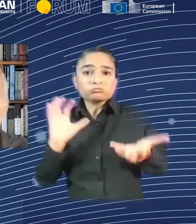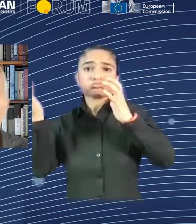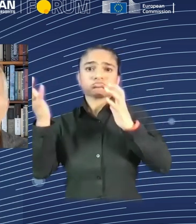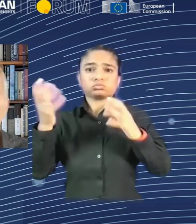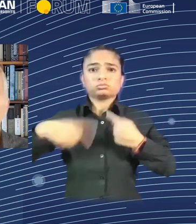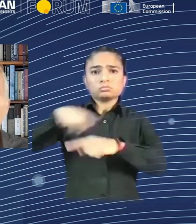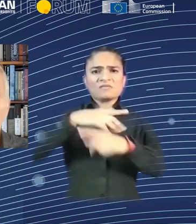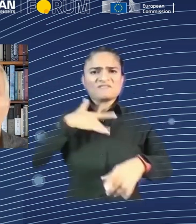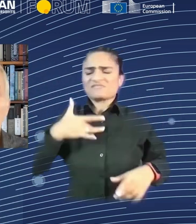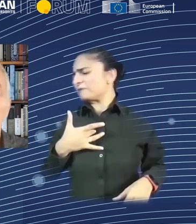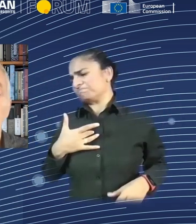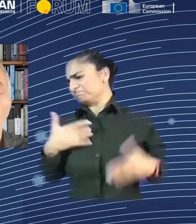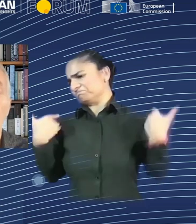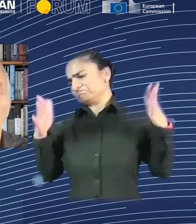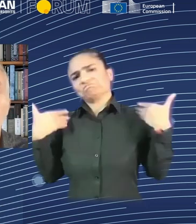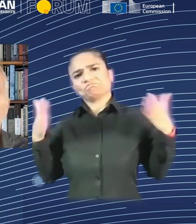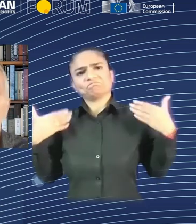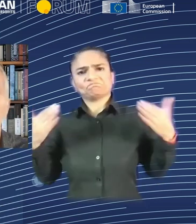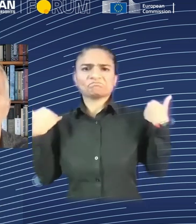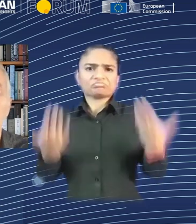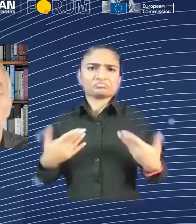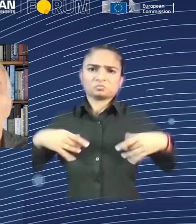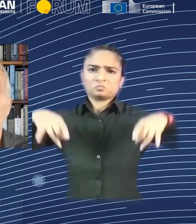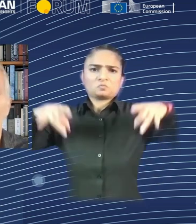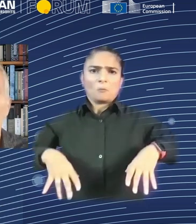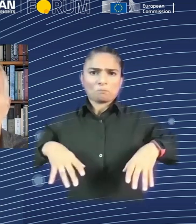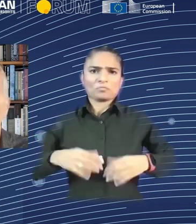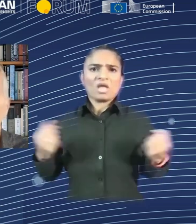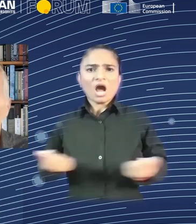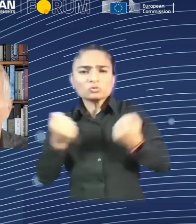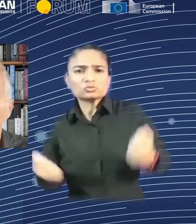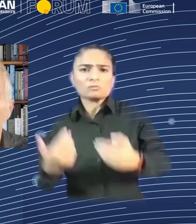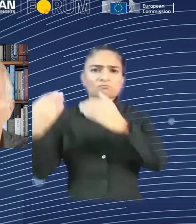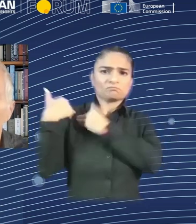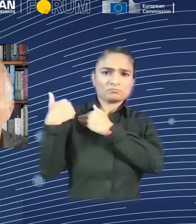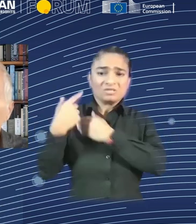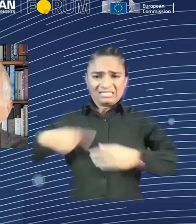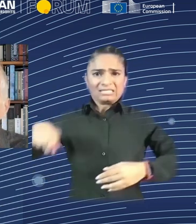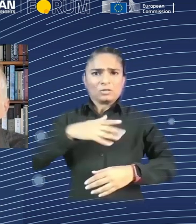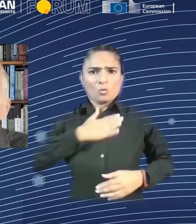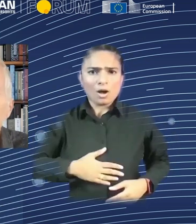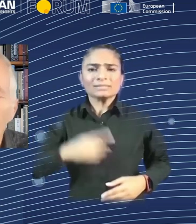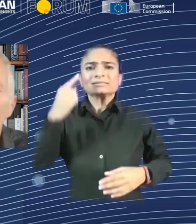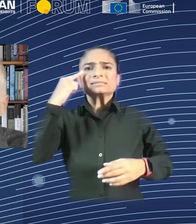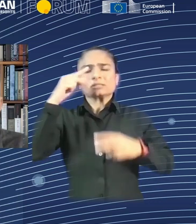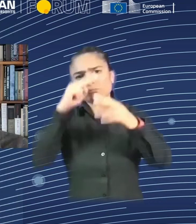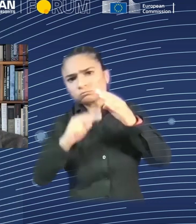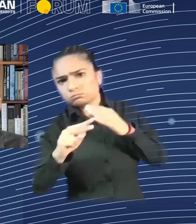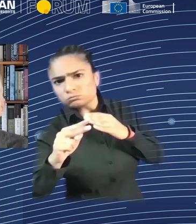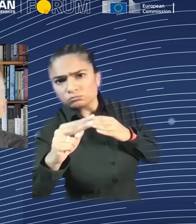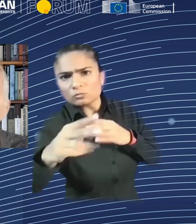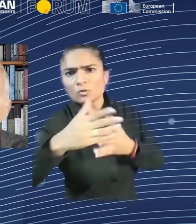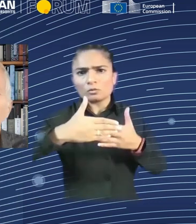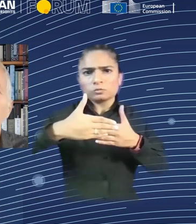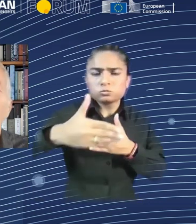prosperity for everyone? Or the values of those who seek enormous wealth and power for the few? That is, the central risk